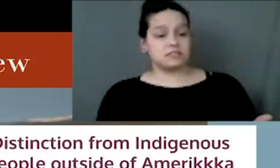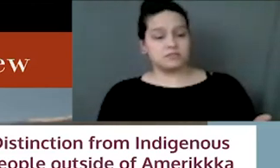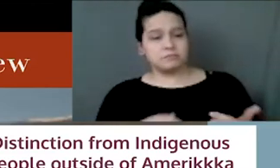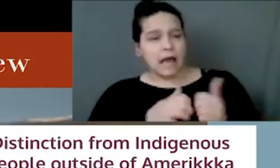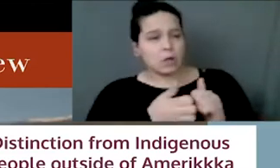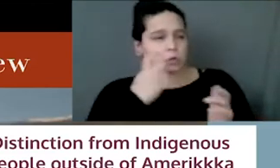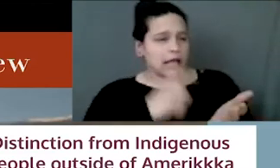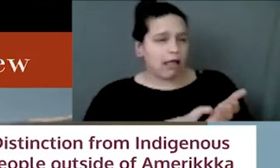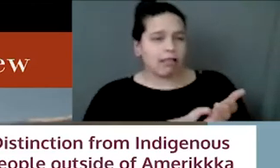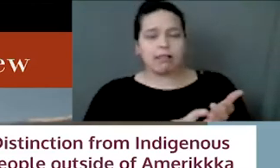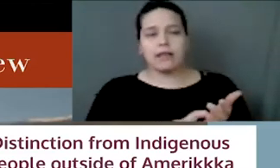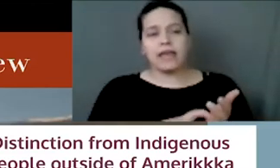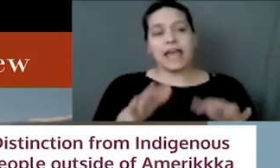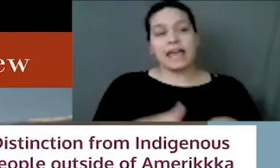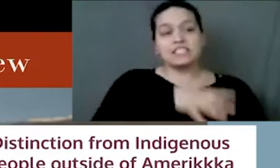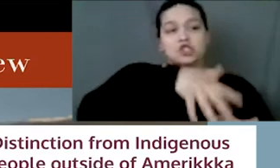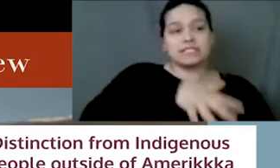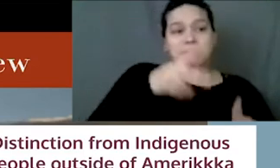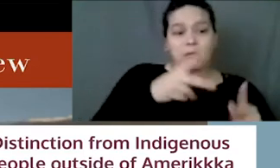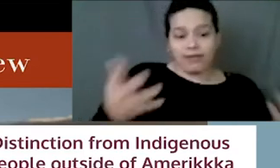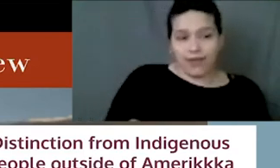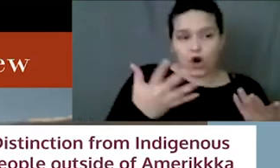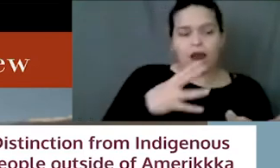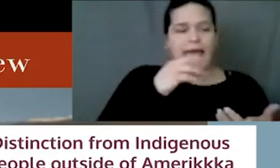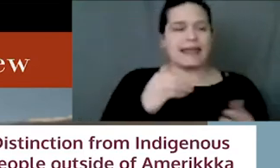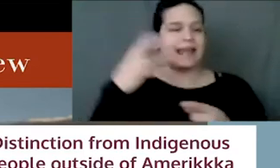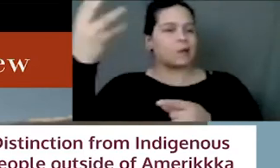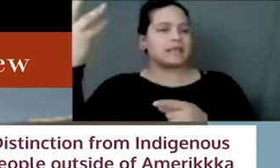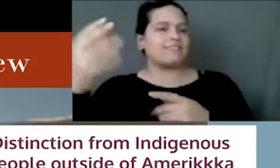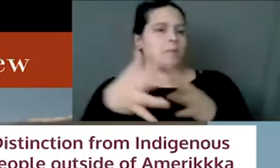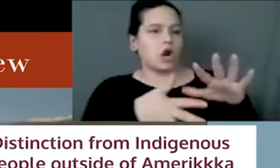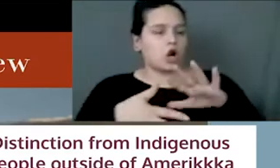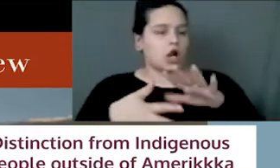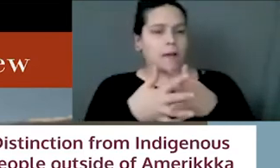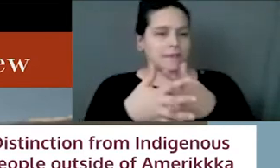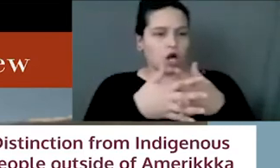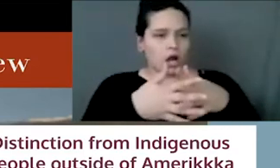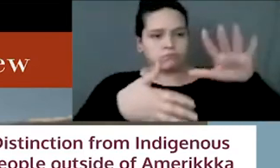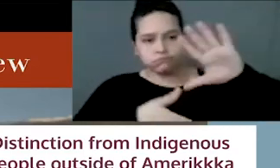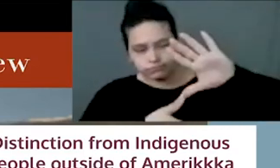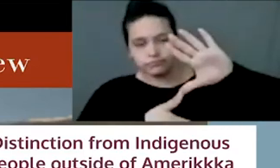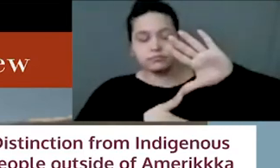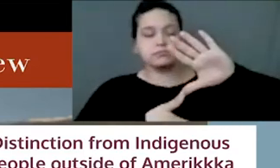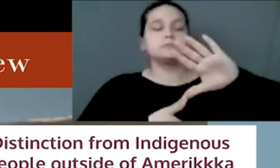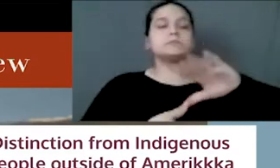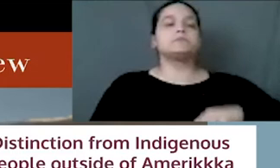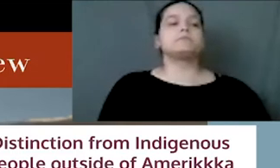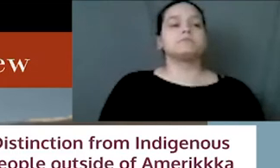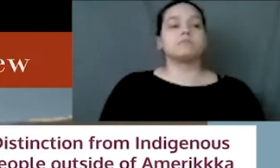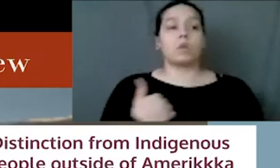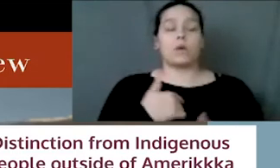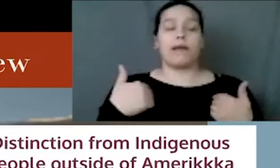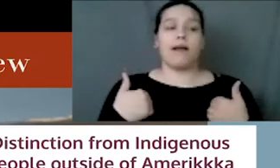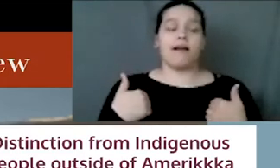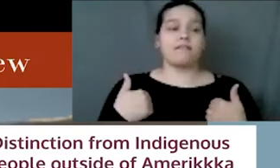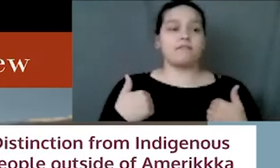and those outside of America are we have prevalent and deeply rooted